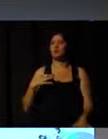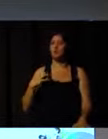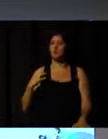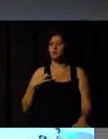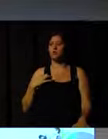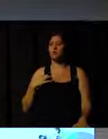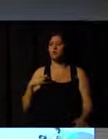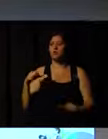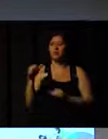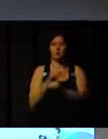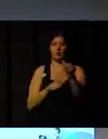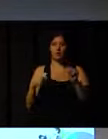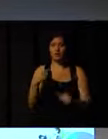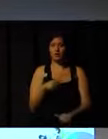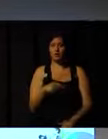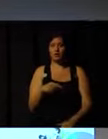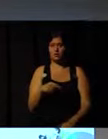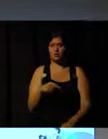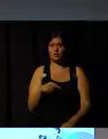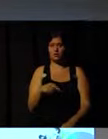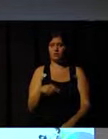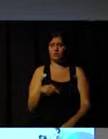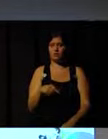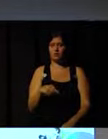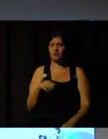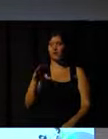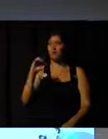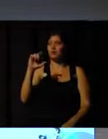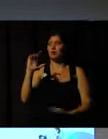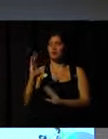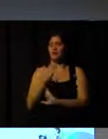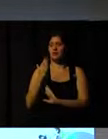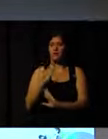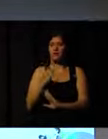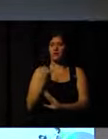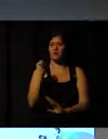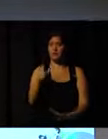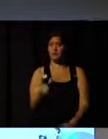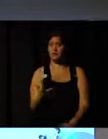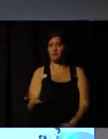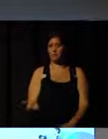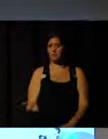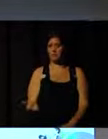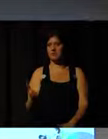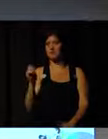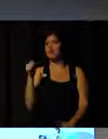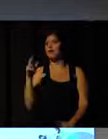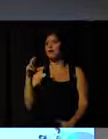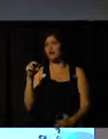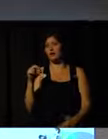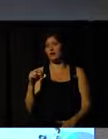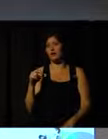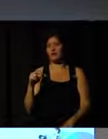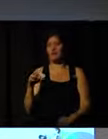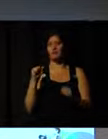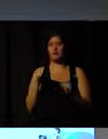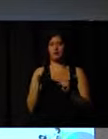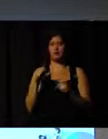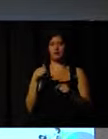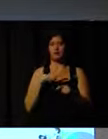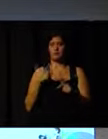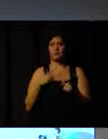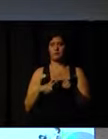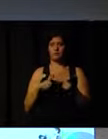instead of using paid operators. Of course, it's a big problem because